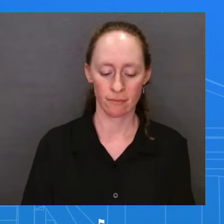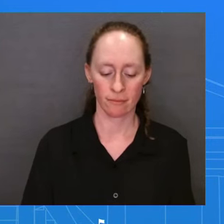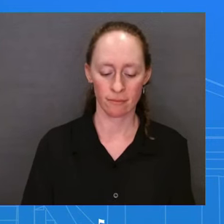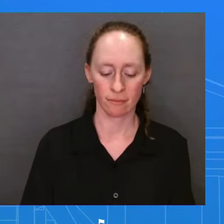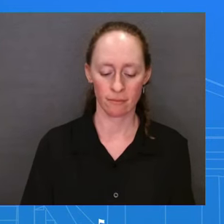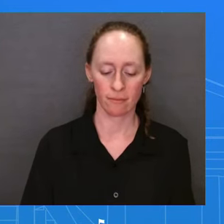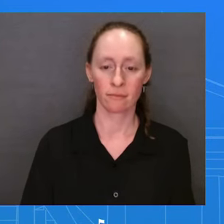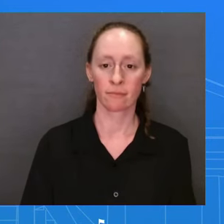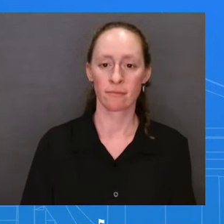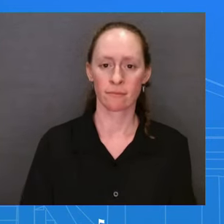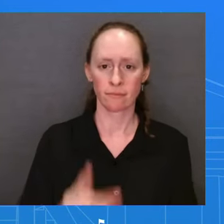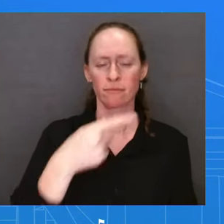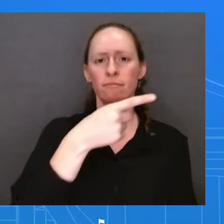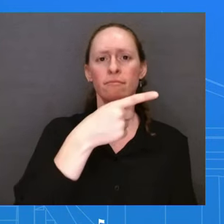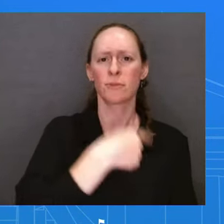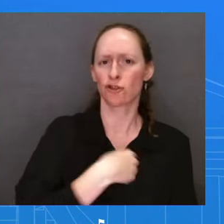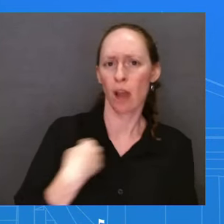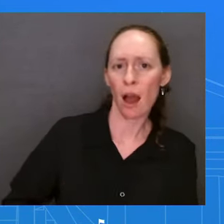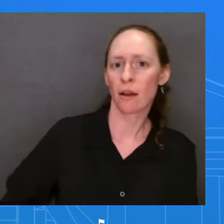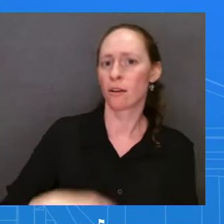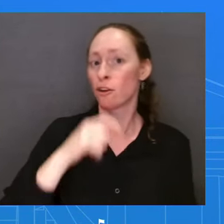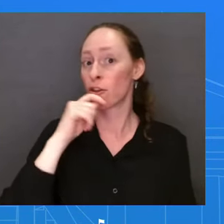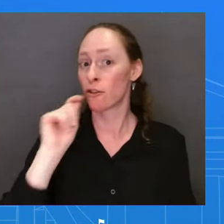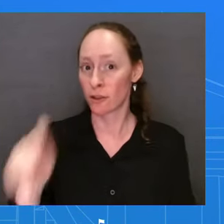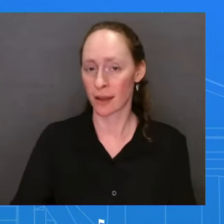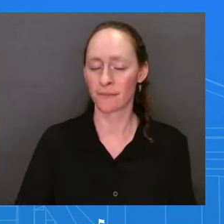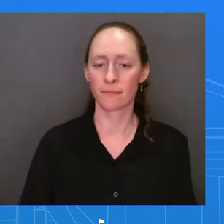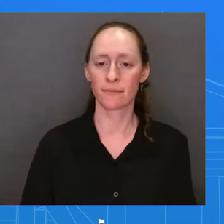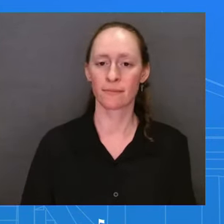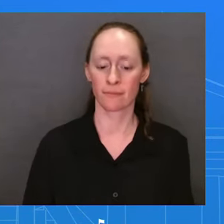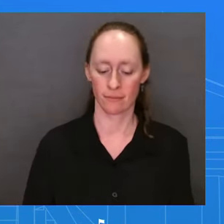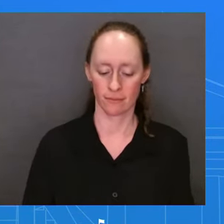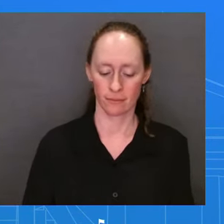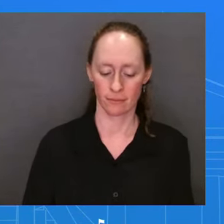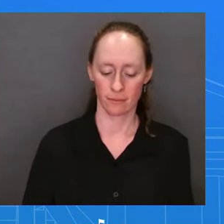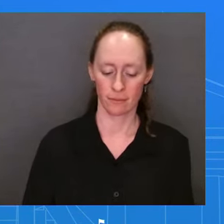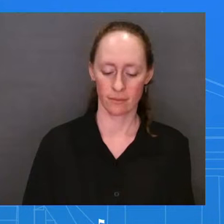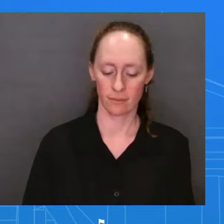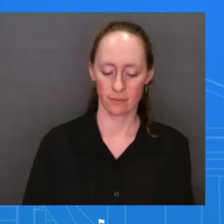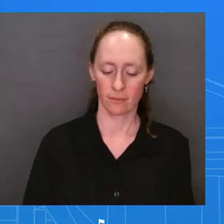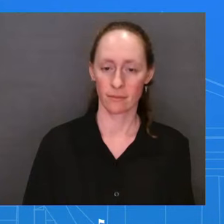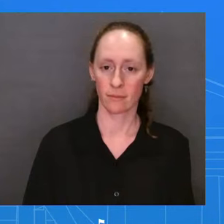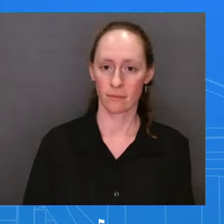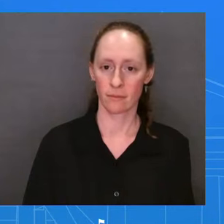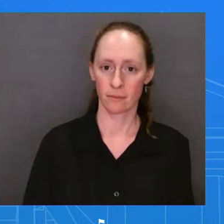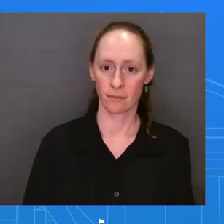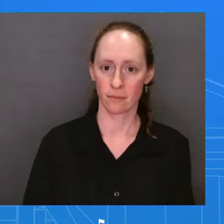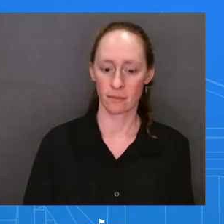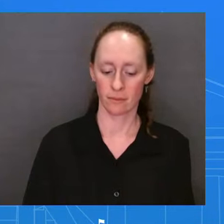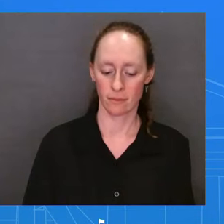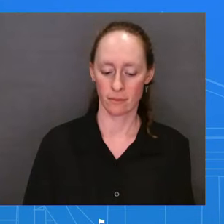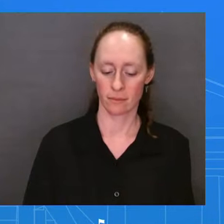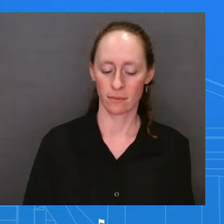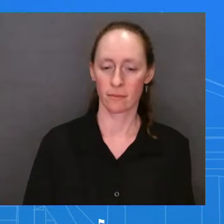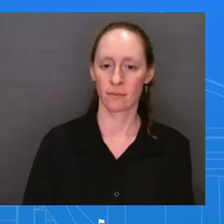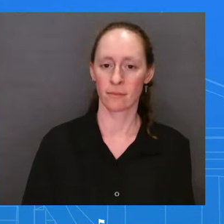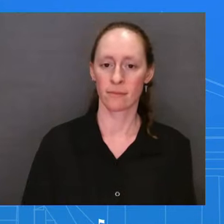just lay out the expectations for Secretary Yellen's trip? And is this possible executive order on outbound investment on the table?